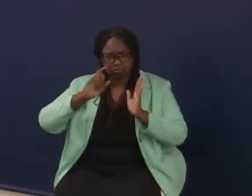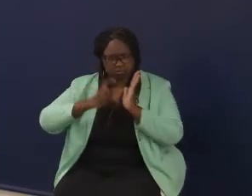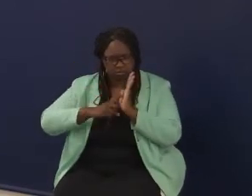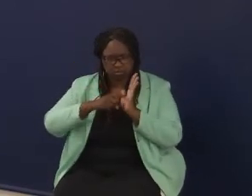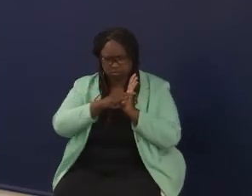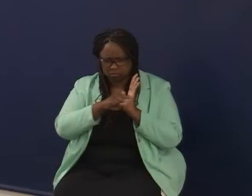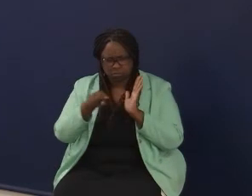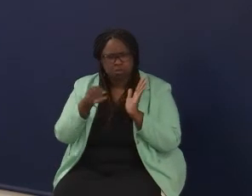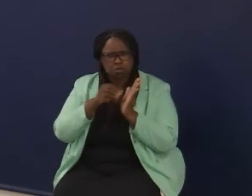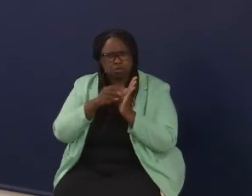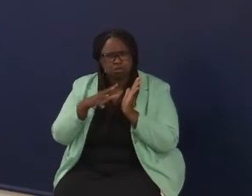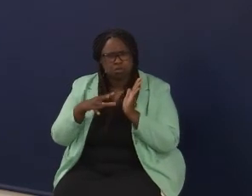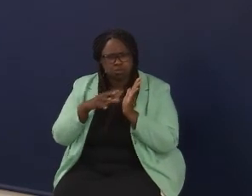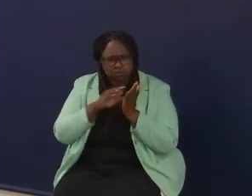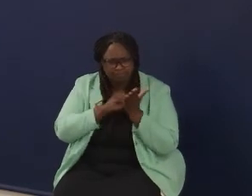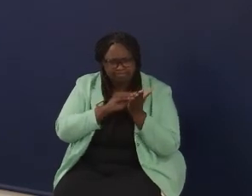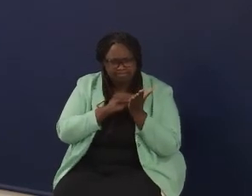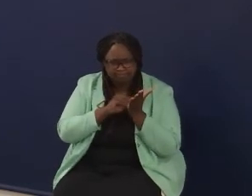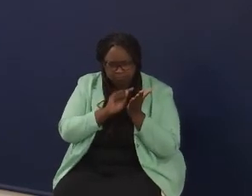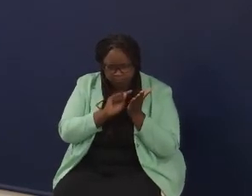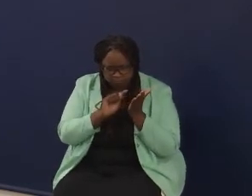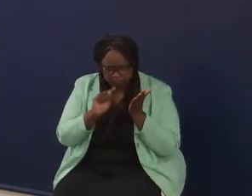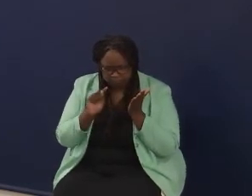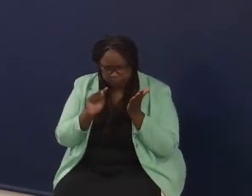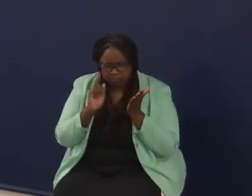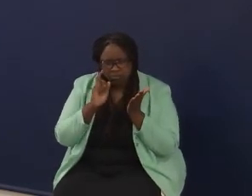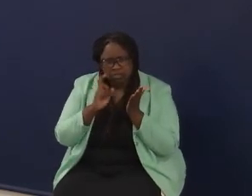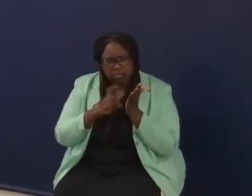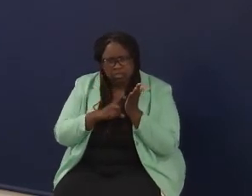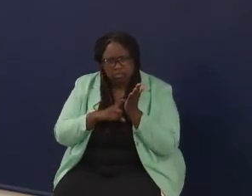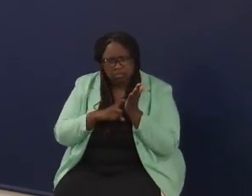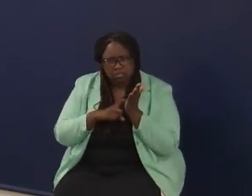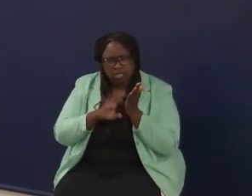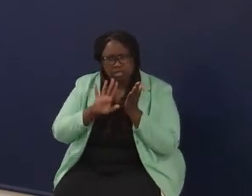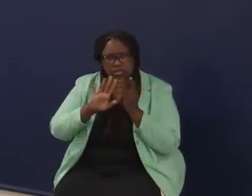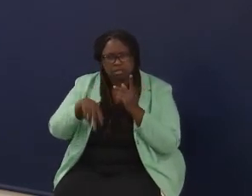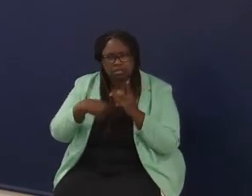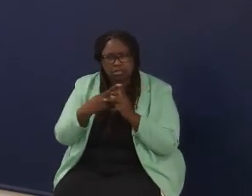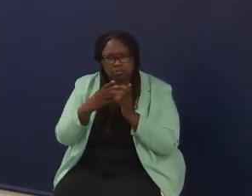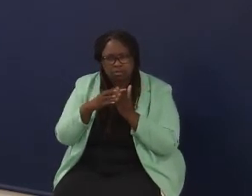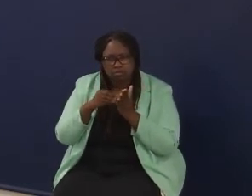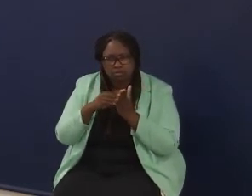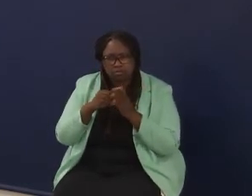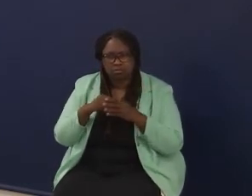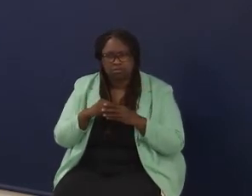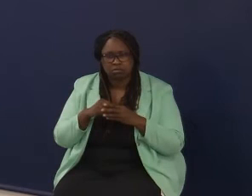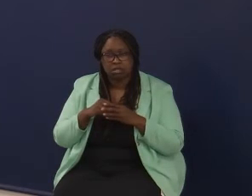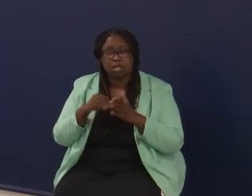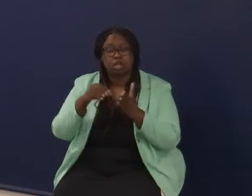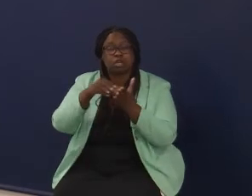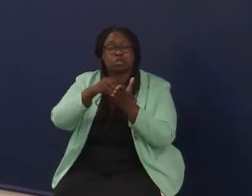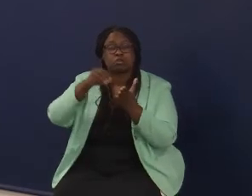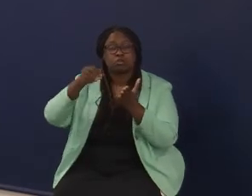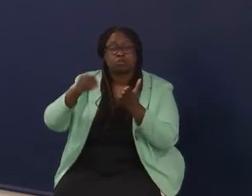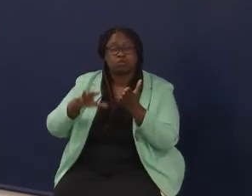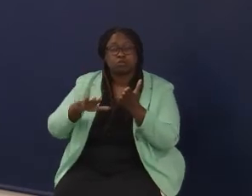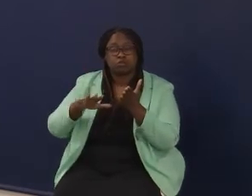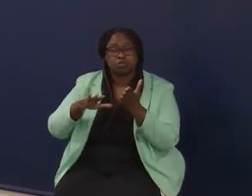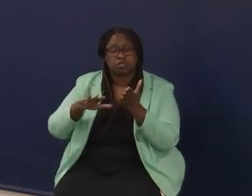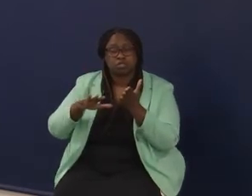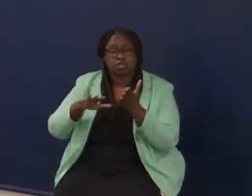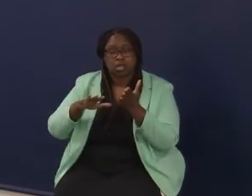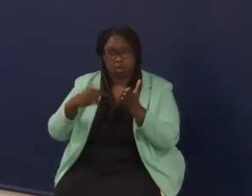students, what appetite students have for learning and where students are in gaining a more holistic view